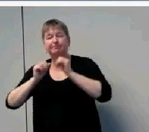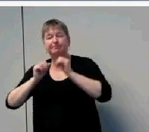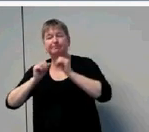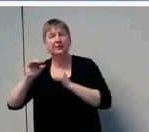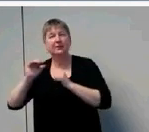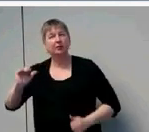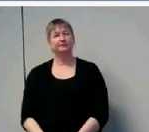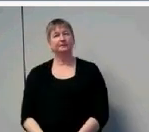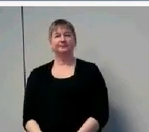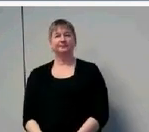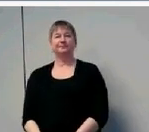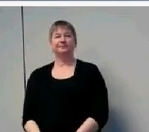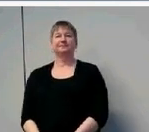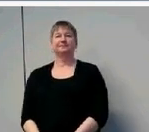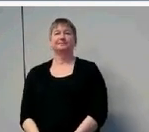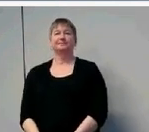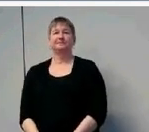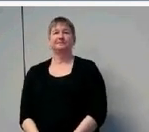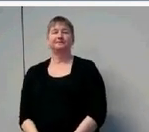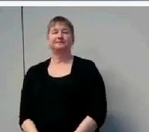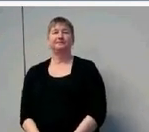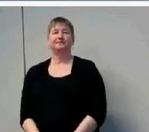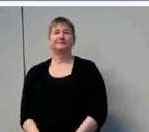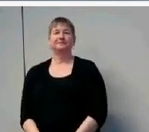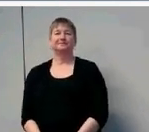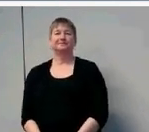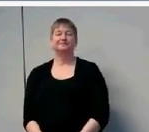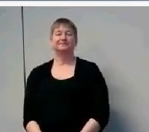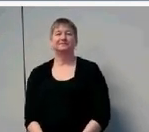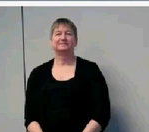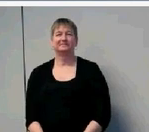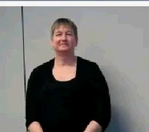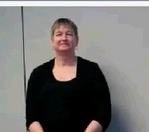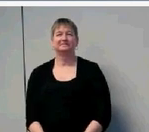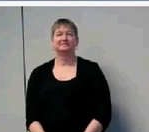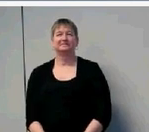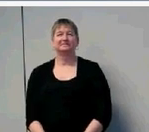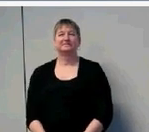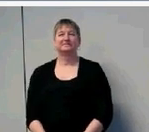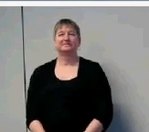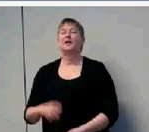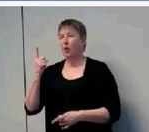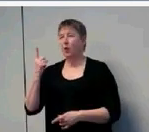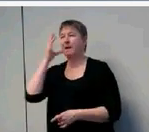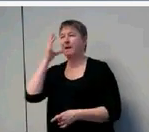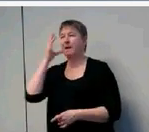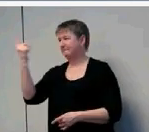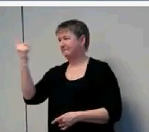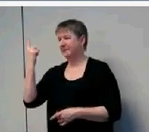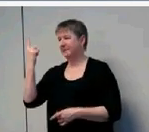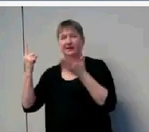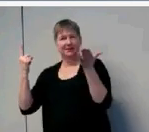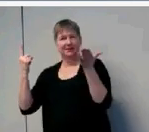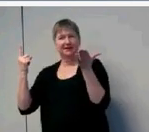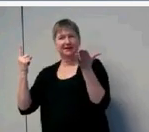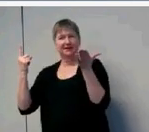I had one wonderful mother in the study who said, what's the point of my child even wearing